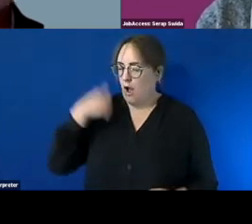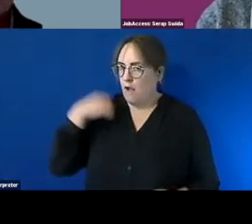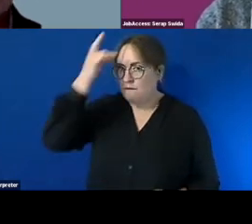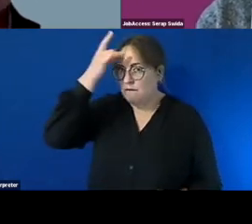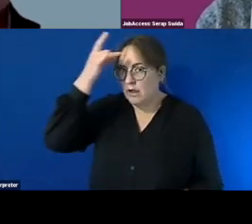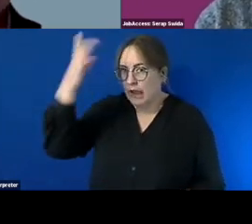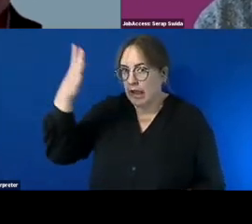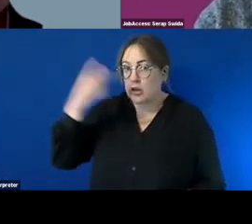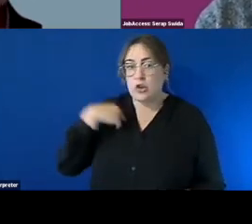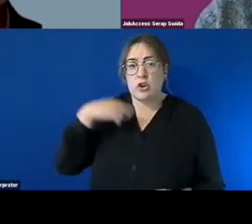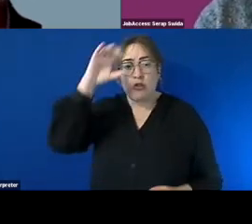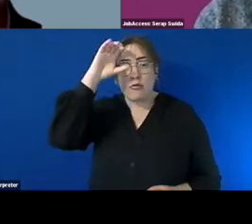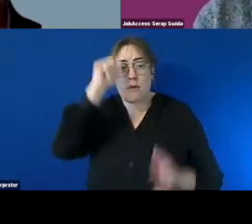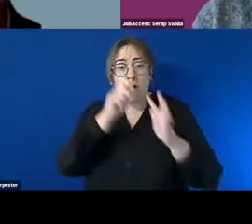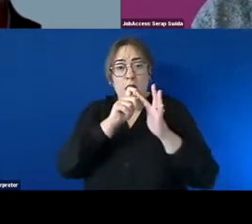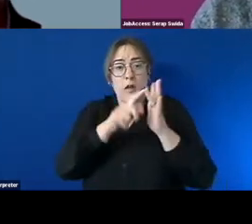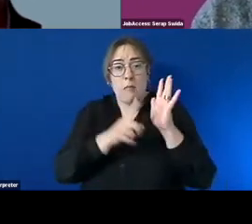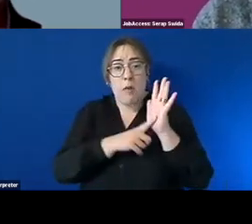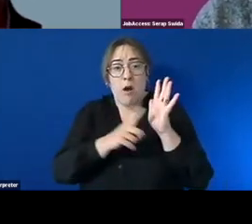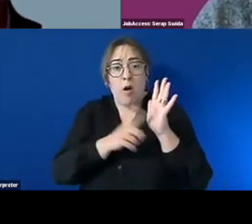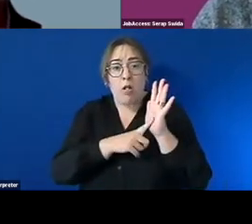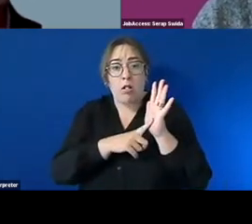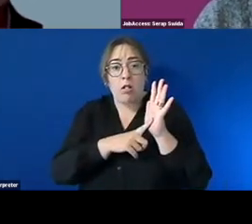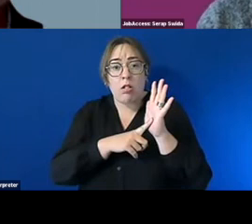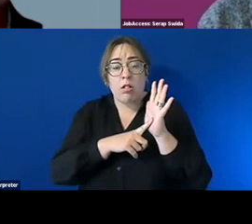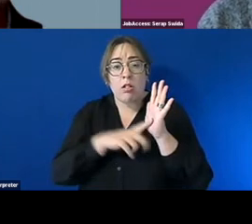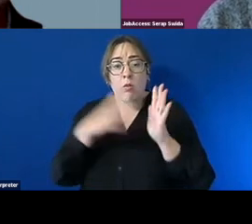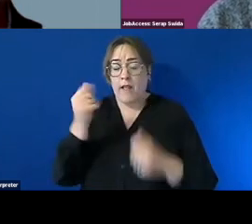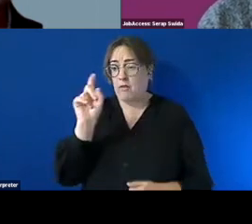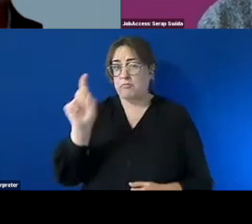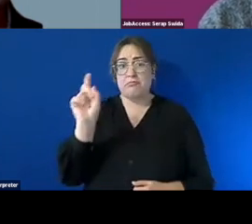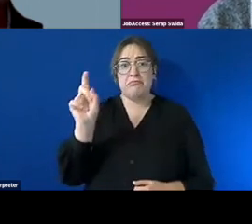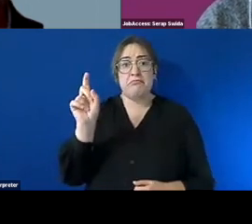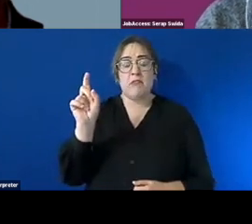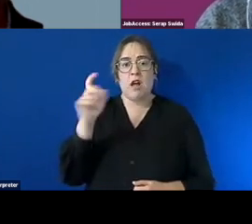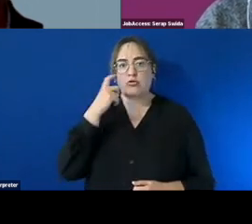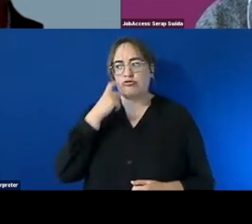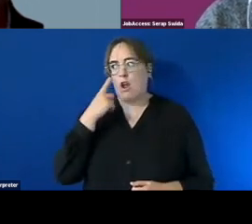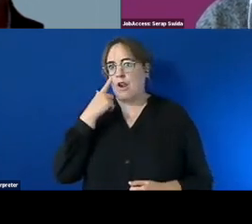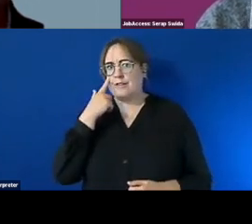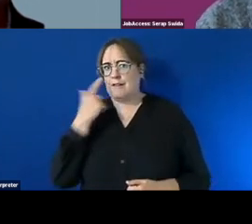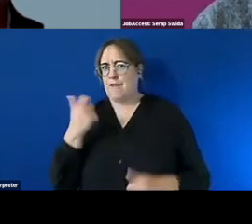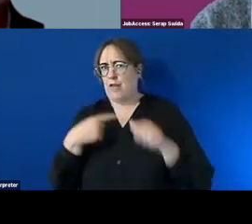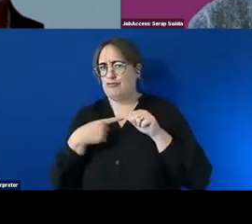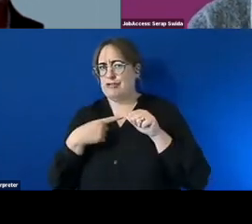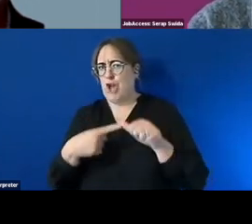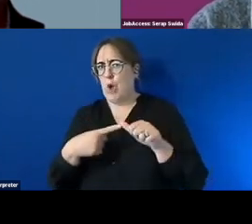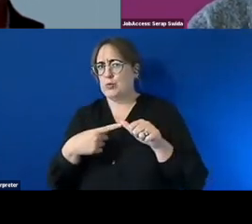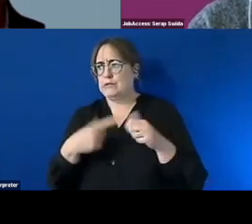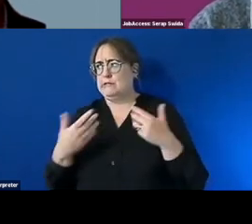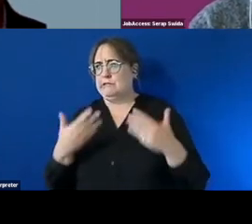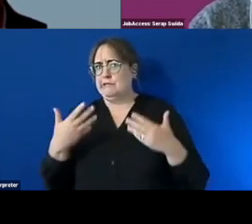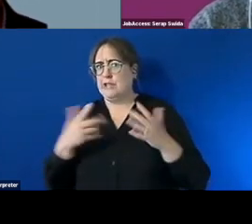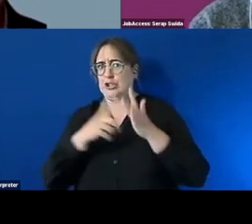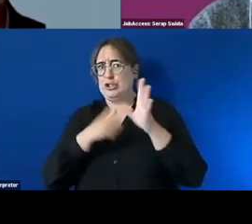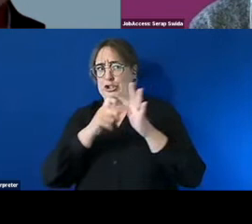poll that we launched uh so we did have a poll active um i'm trying to find the results of it if uh maybe jade or someone